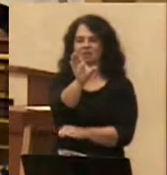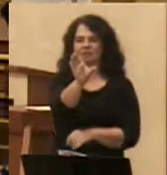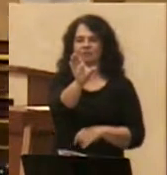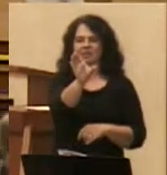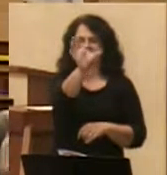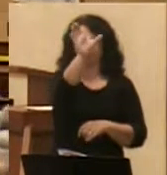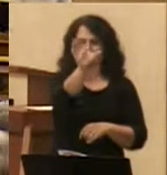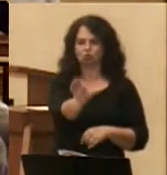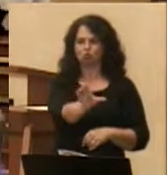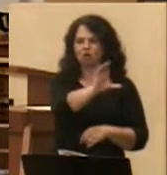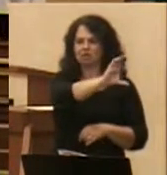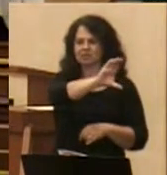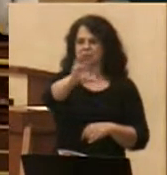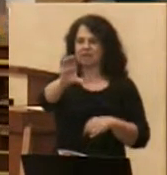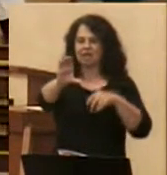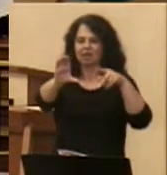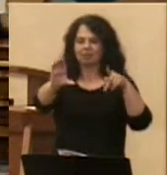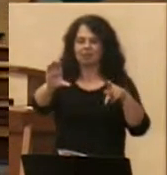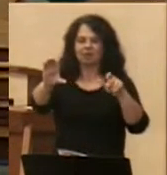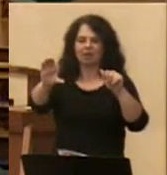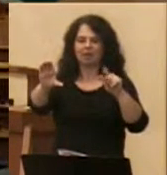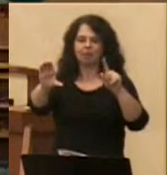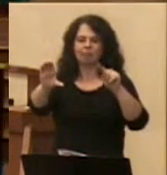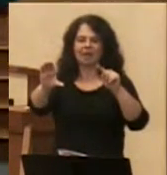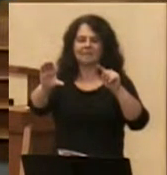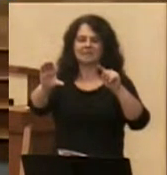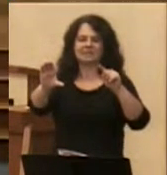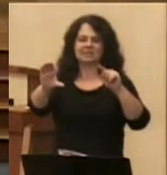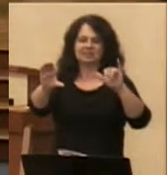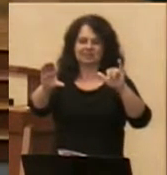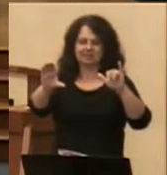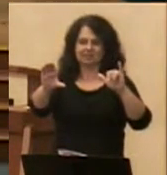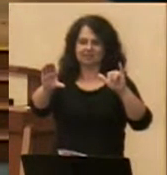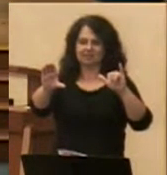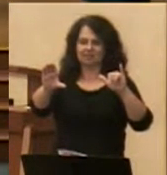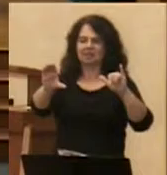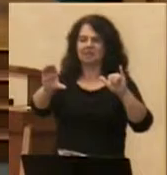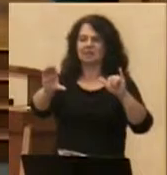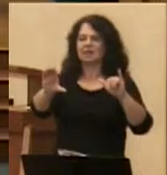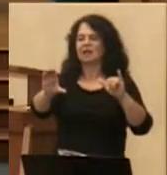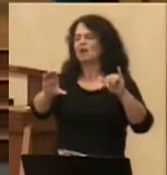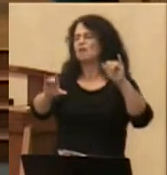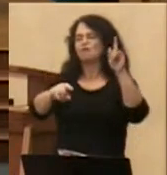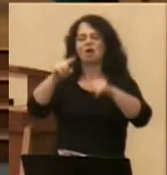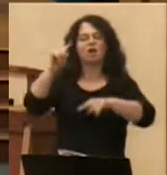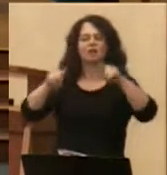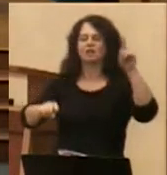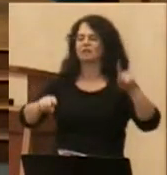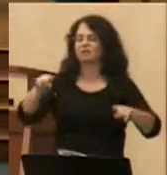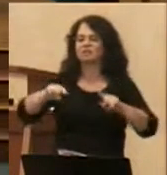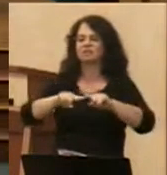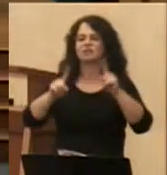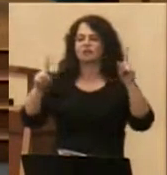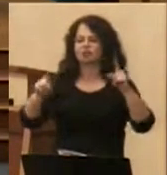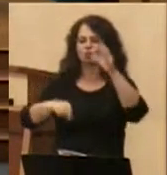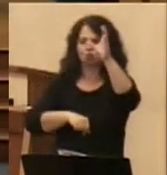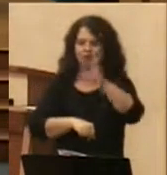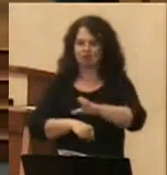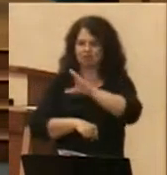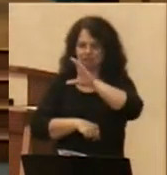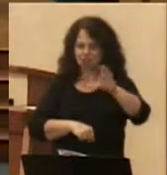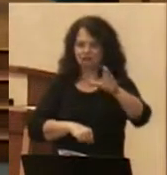patty. There are scores, even hundreds of stylized crosses in the world.